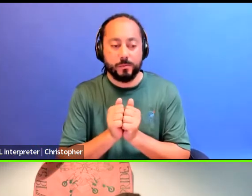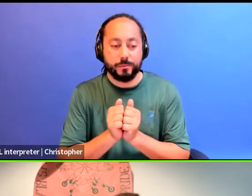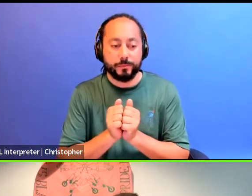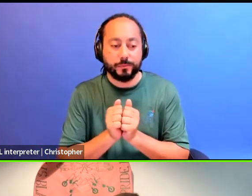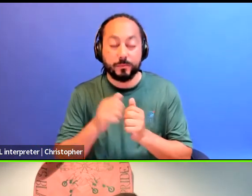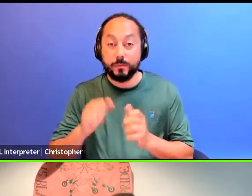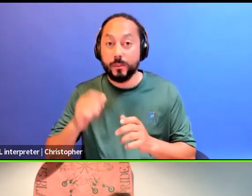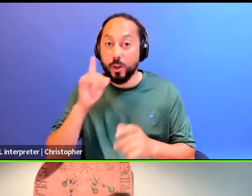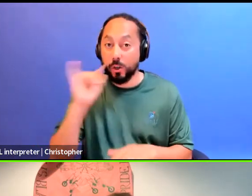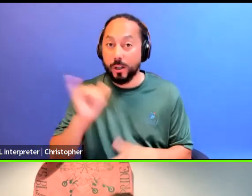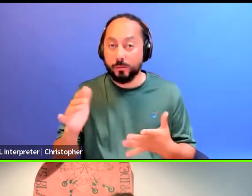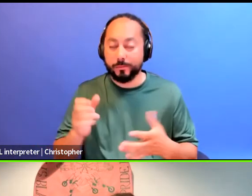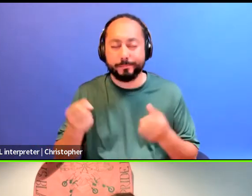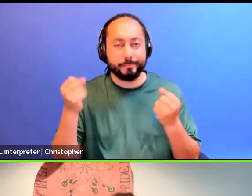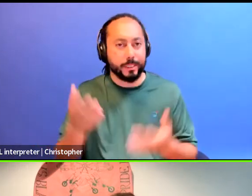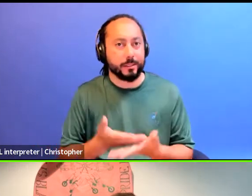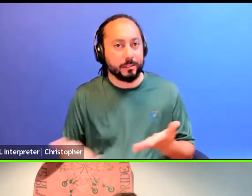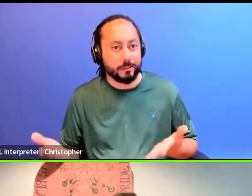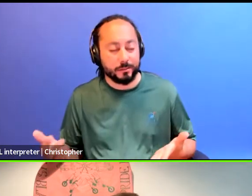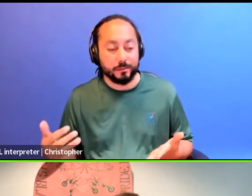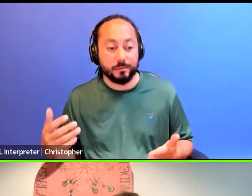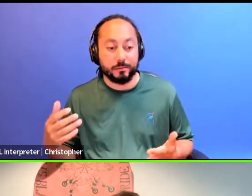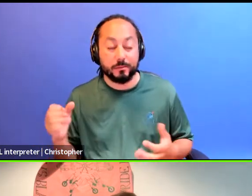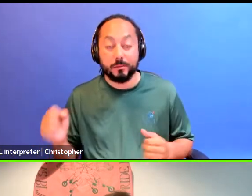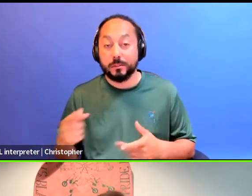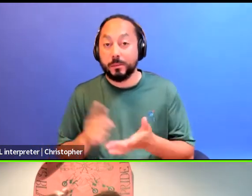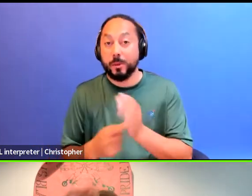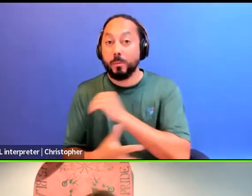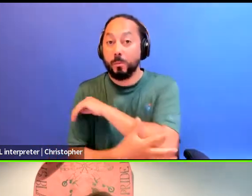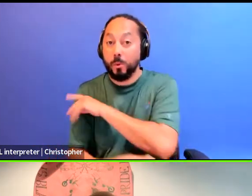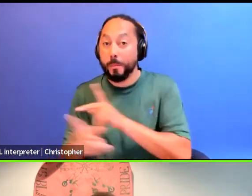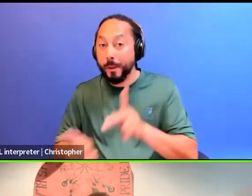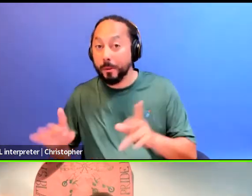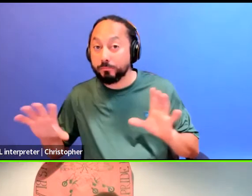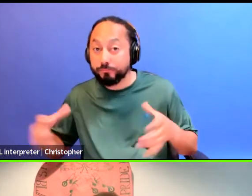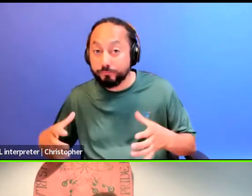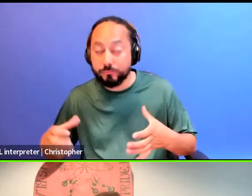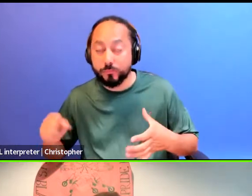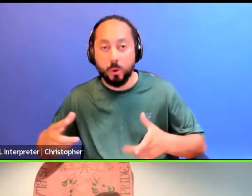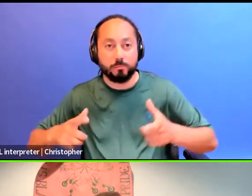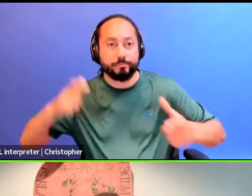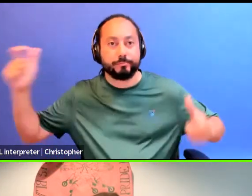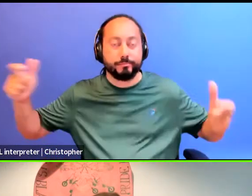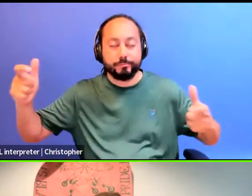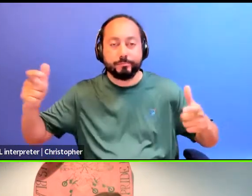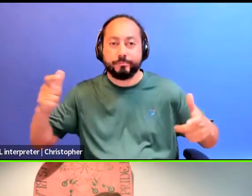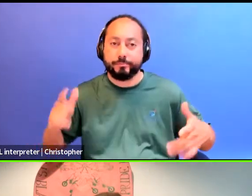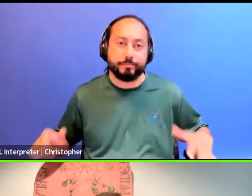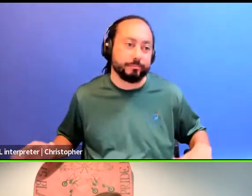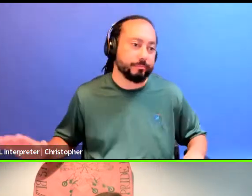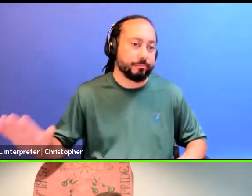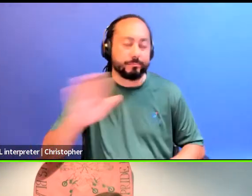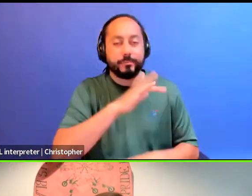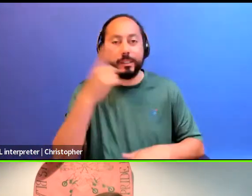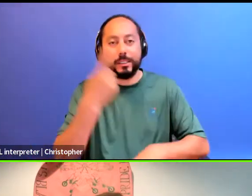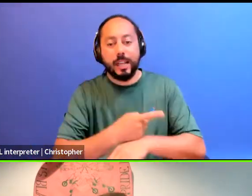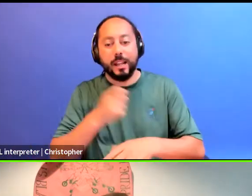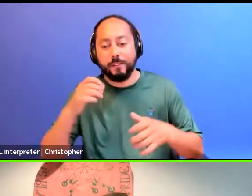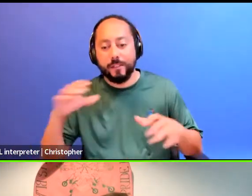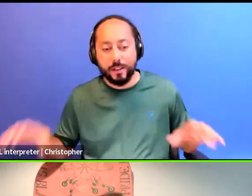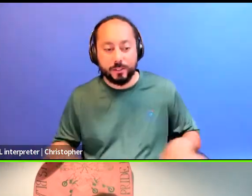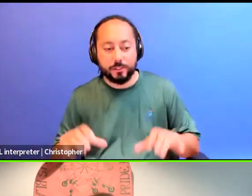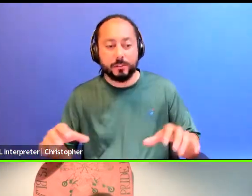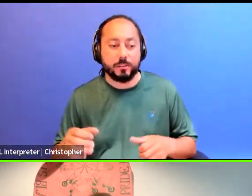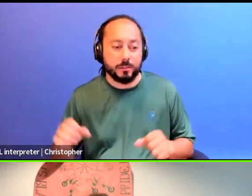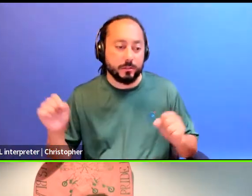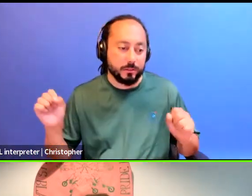many things from four people in a collective to a very large, you know, cross-national day of actions to, you